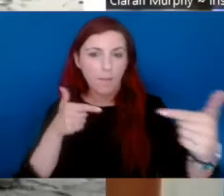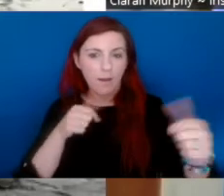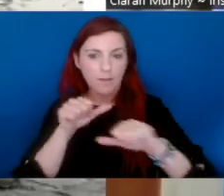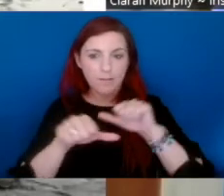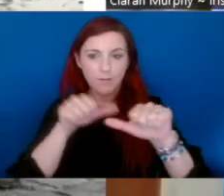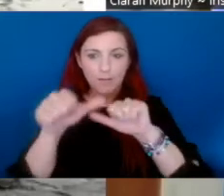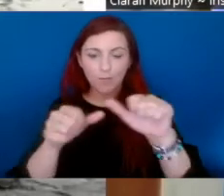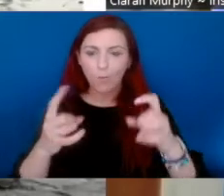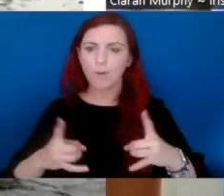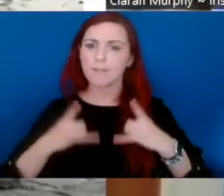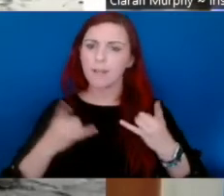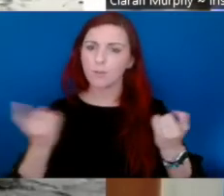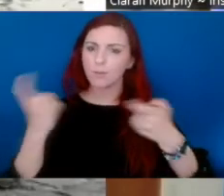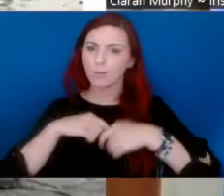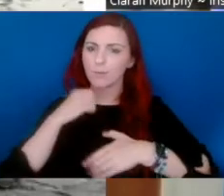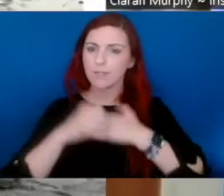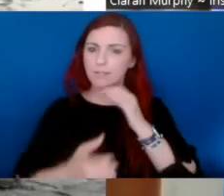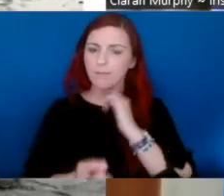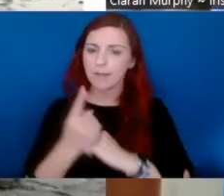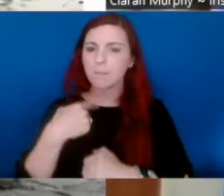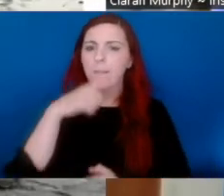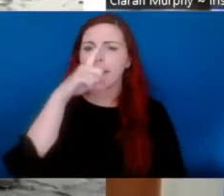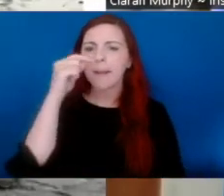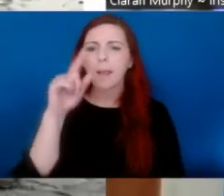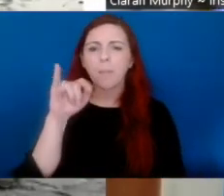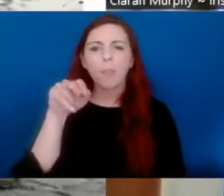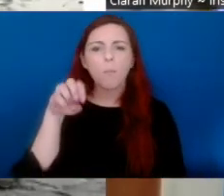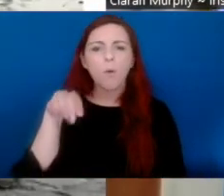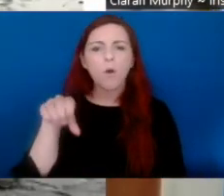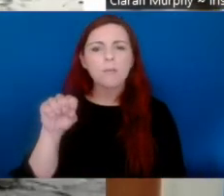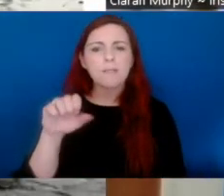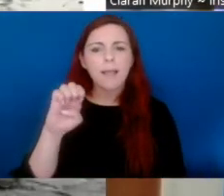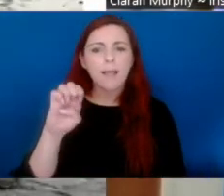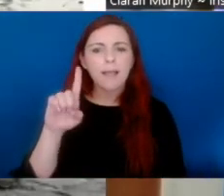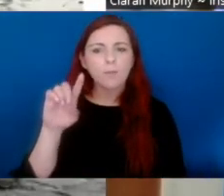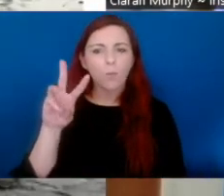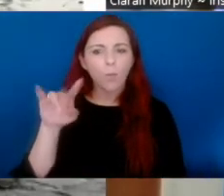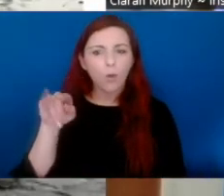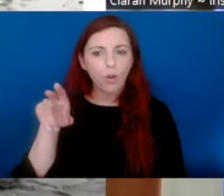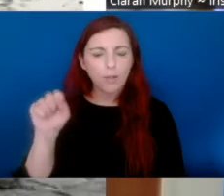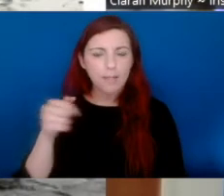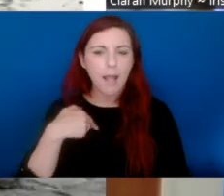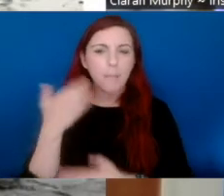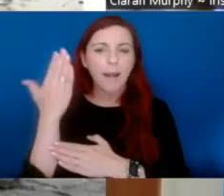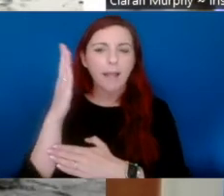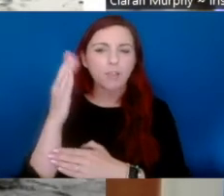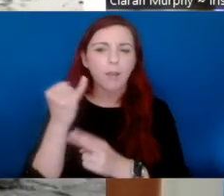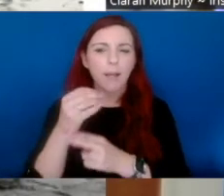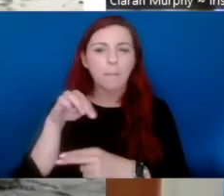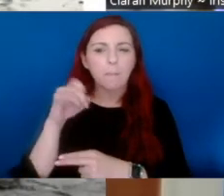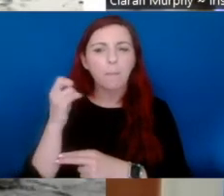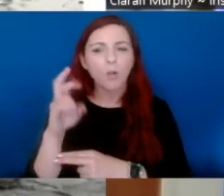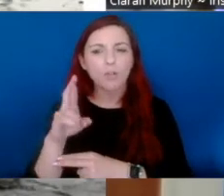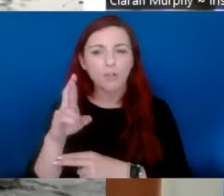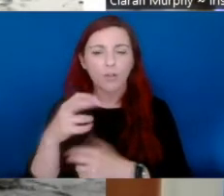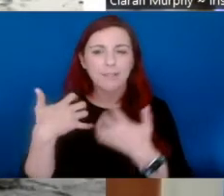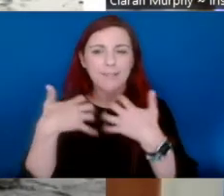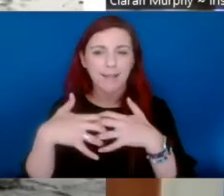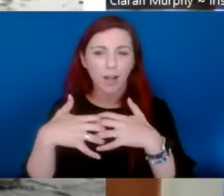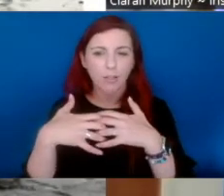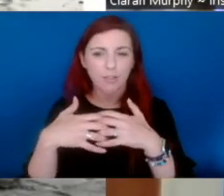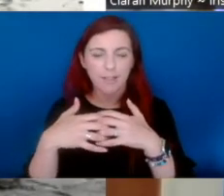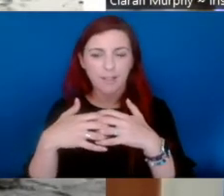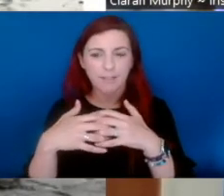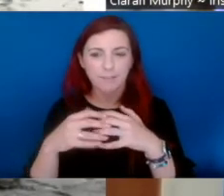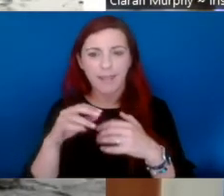be joining you for today's event. My name is Tomás Edward. I'm a lecturer at the Munster Technological University down here in Kerry